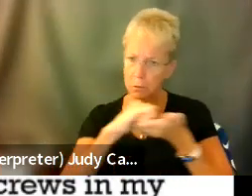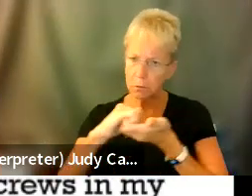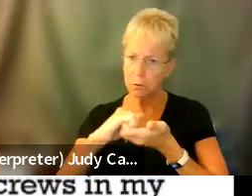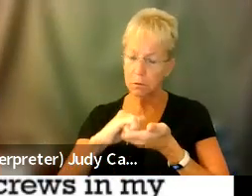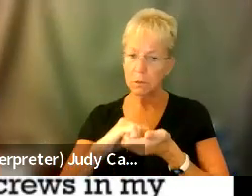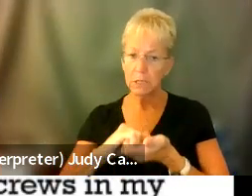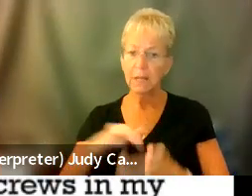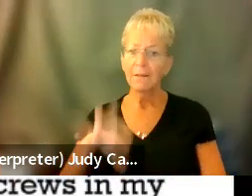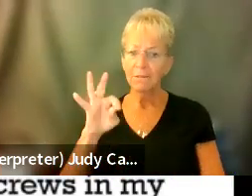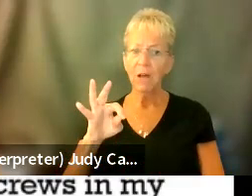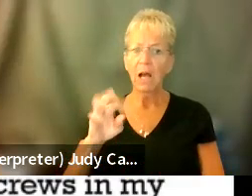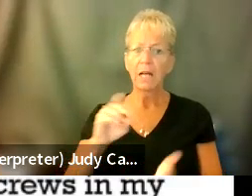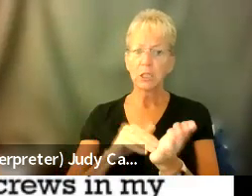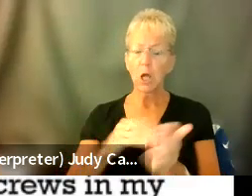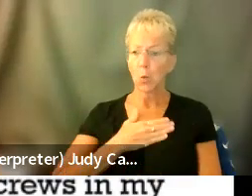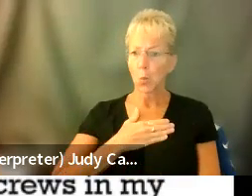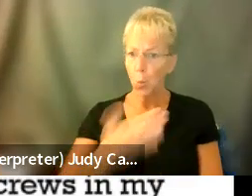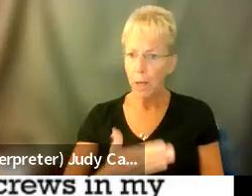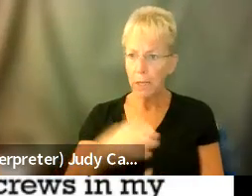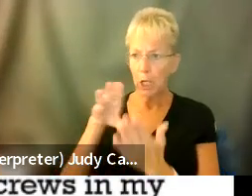willing to learn and talk to each other.